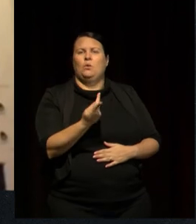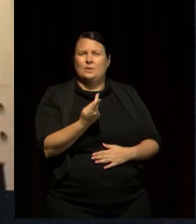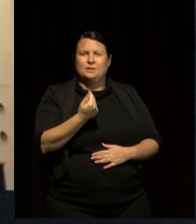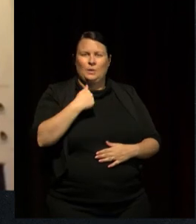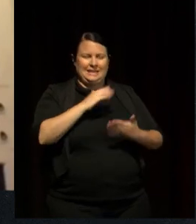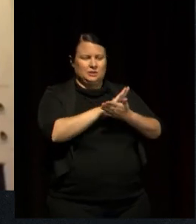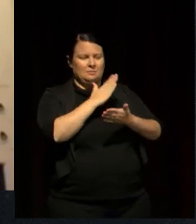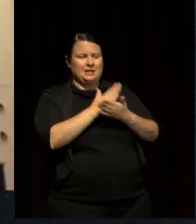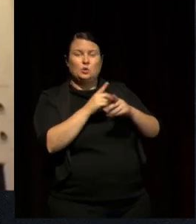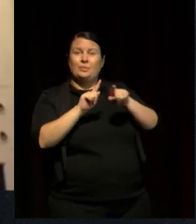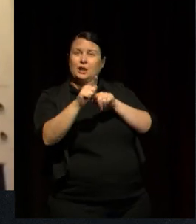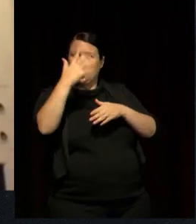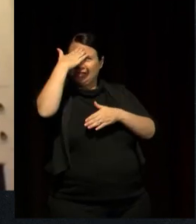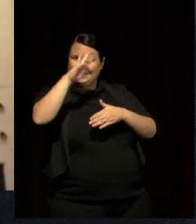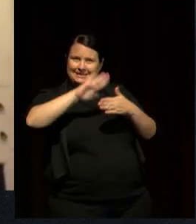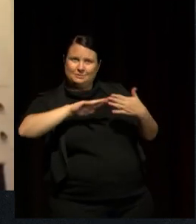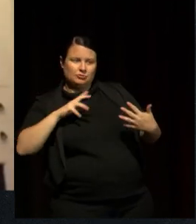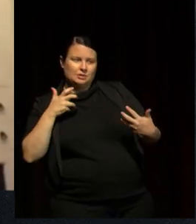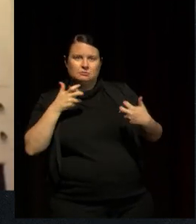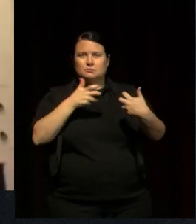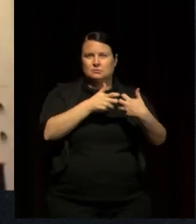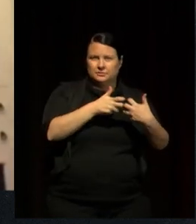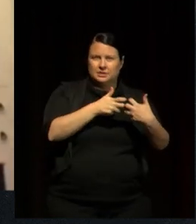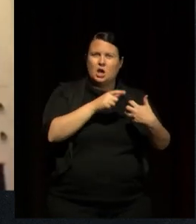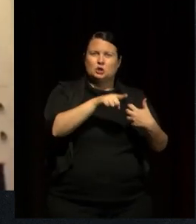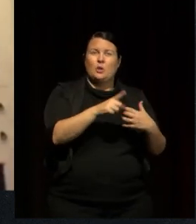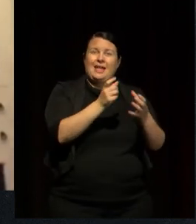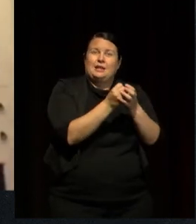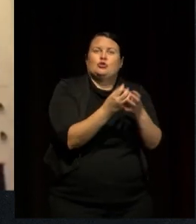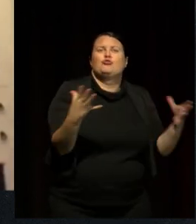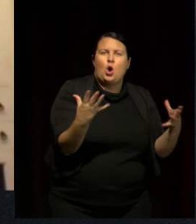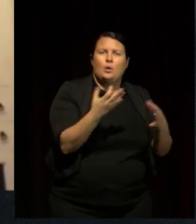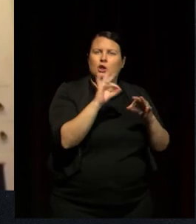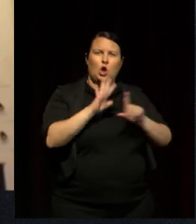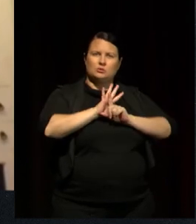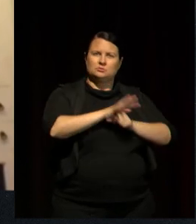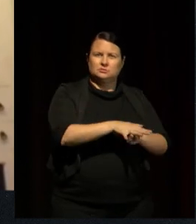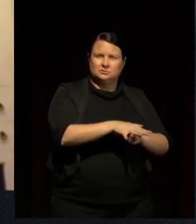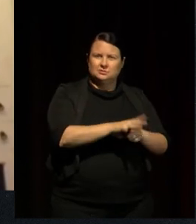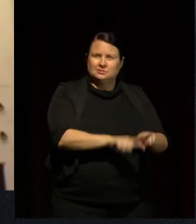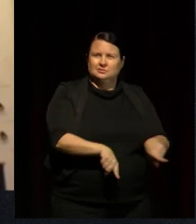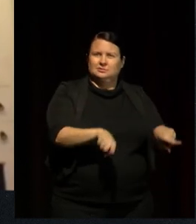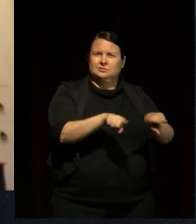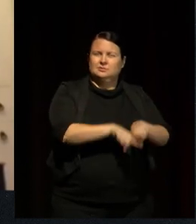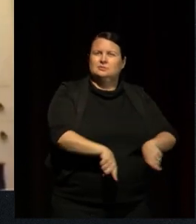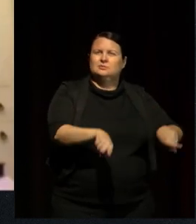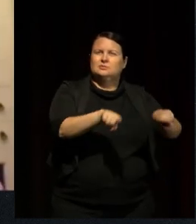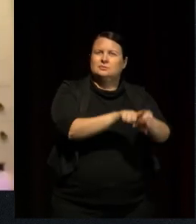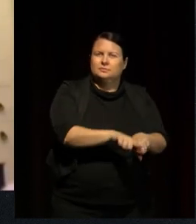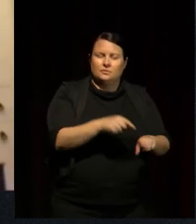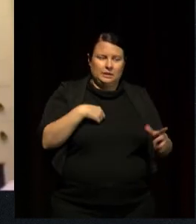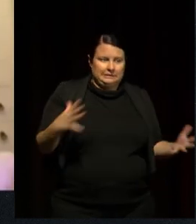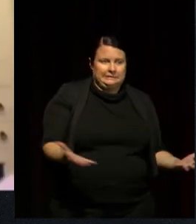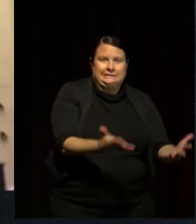learning experiences that lead them to educational growth rather than educational stagnation, and we need to move as